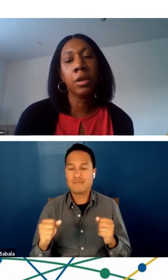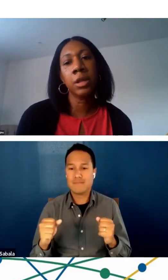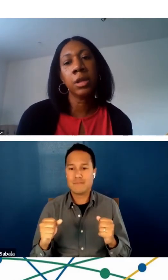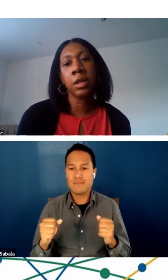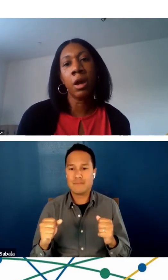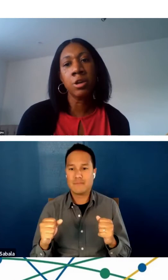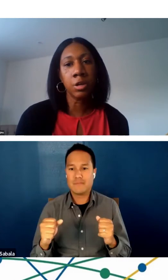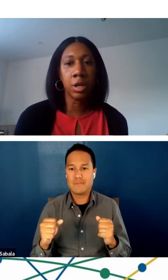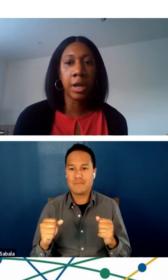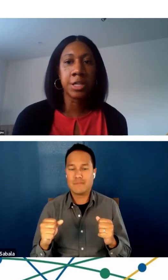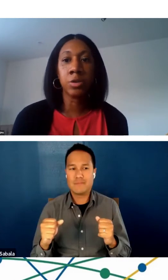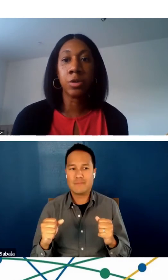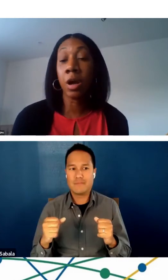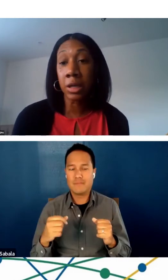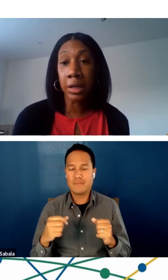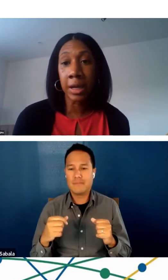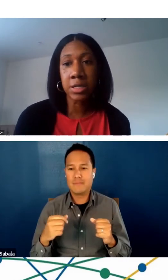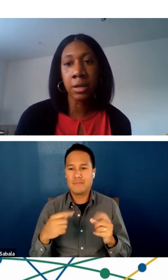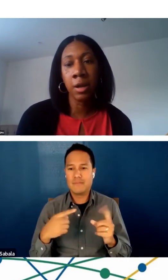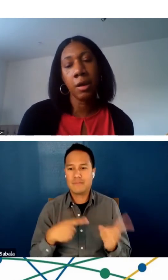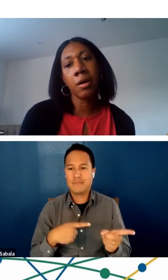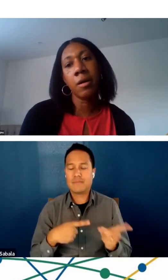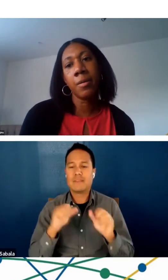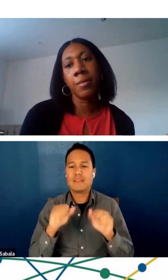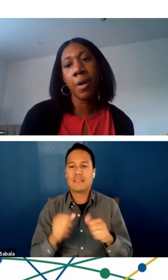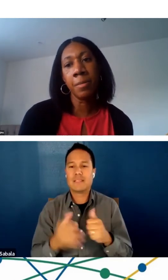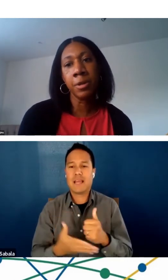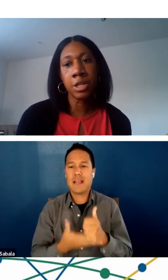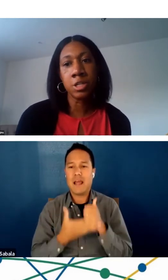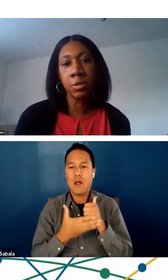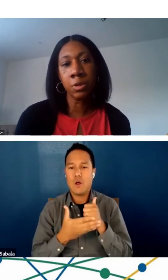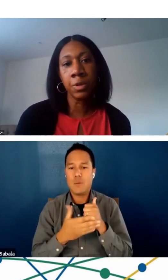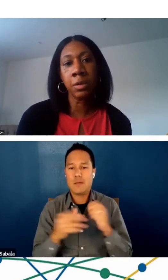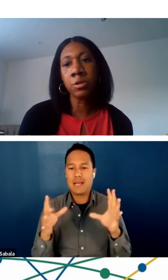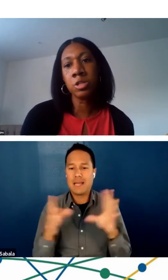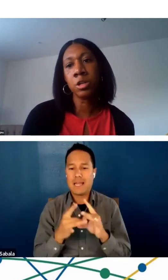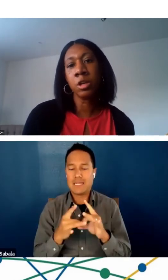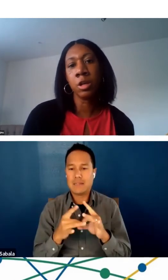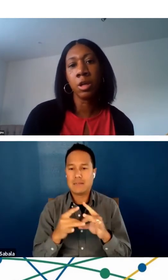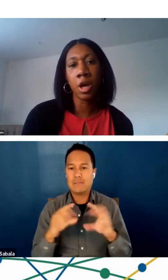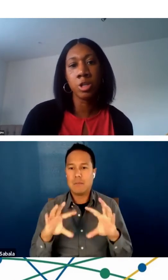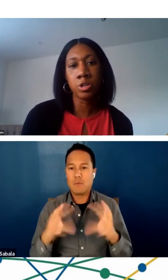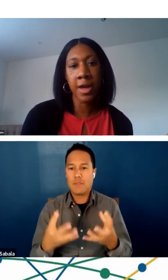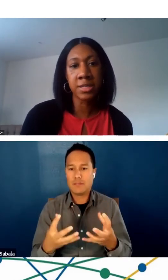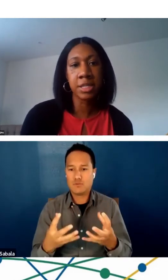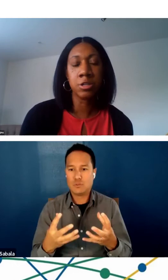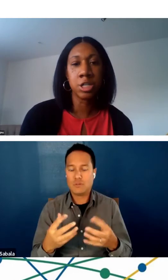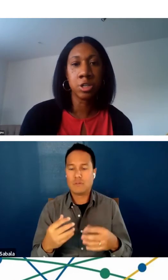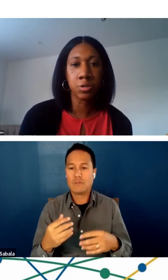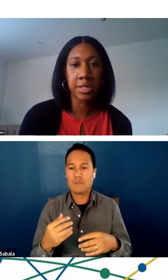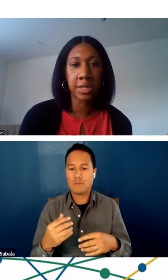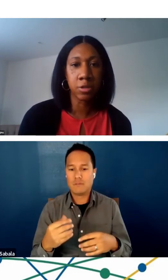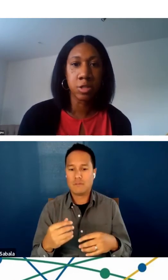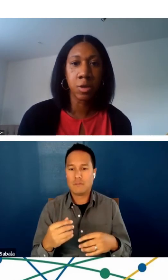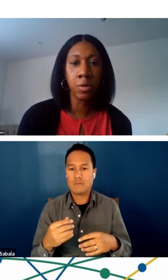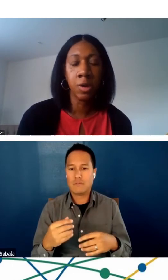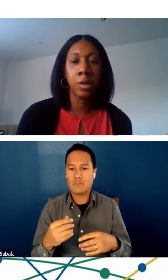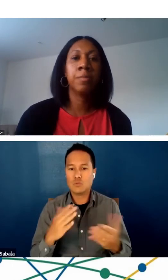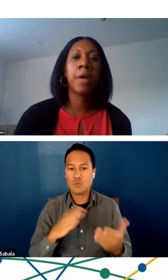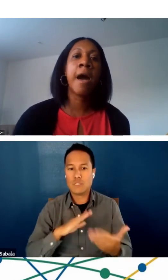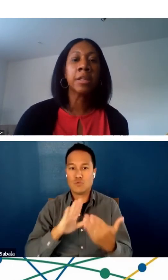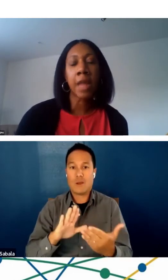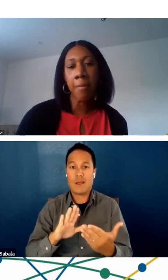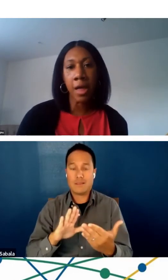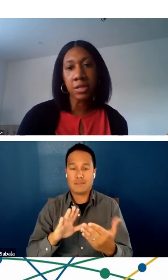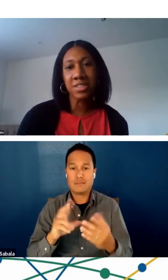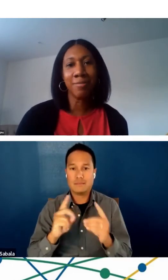help the under-connected or unconnected population with being able to address their digital skills. So